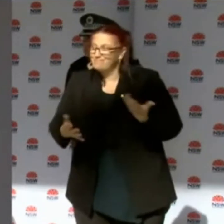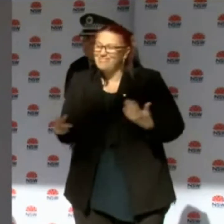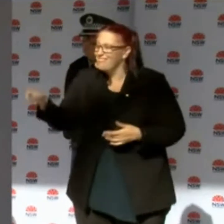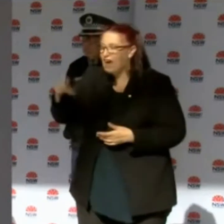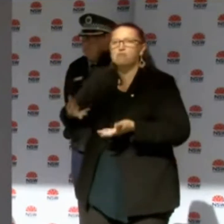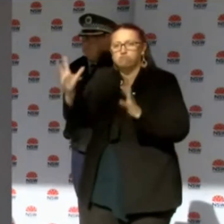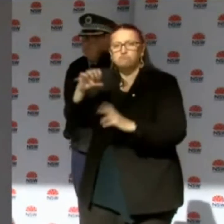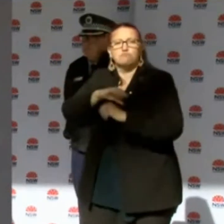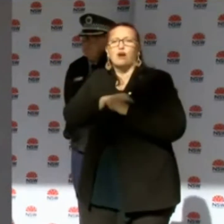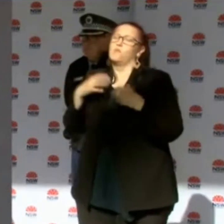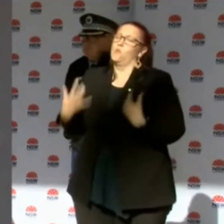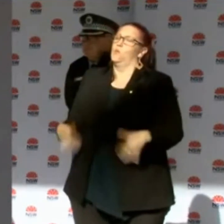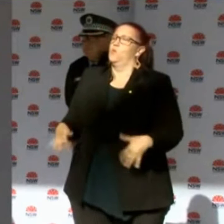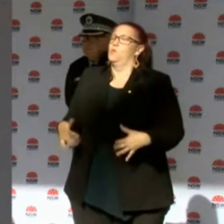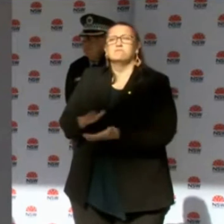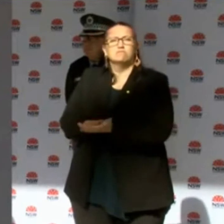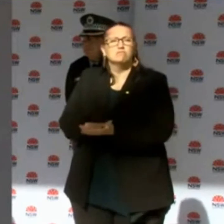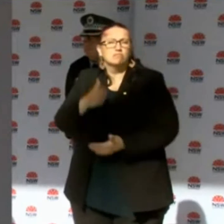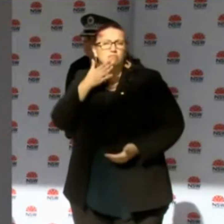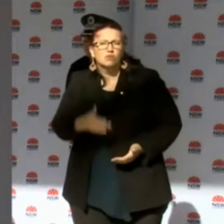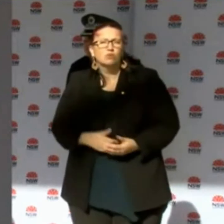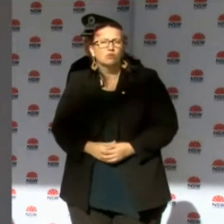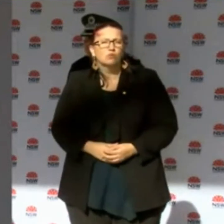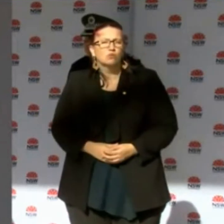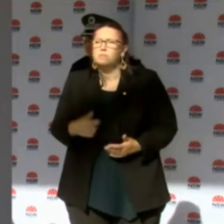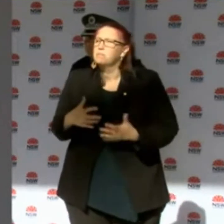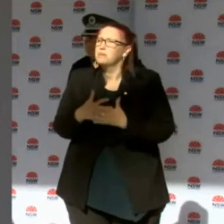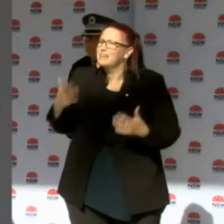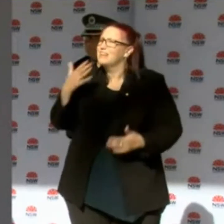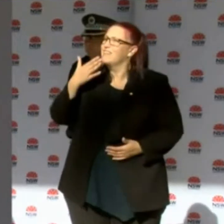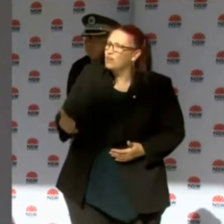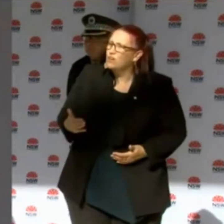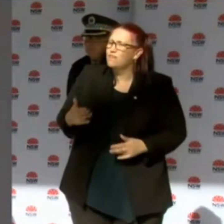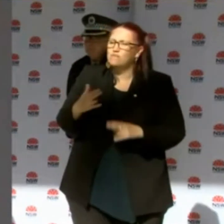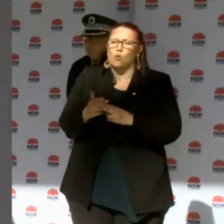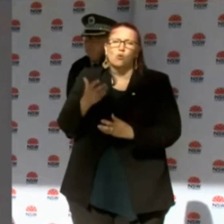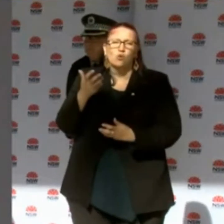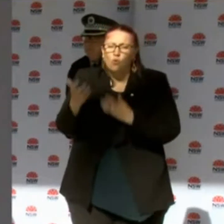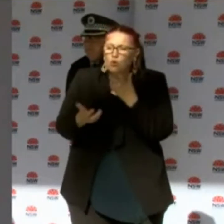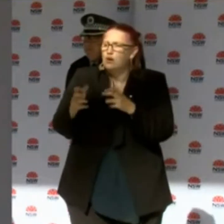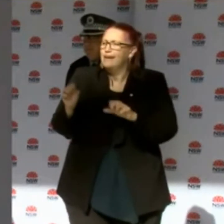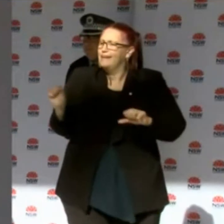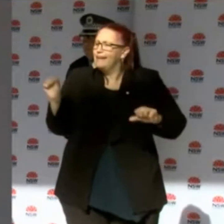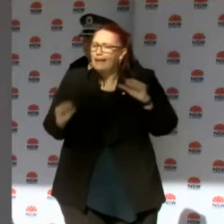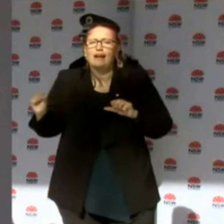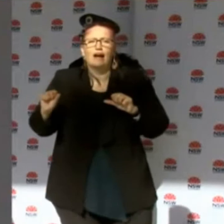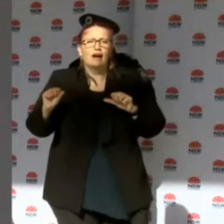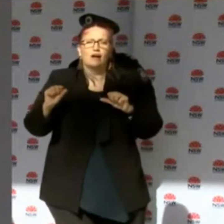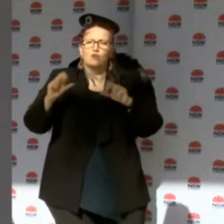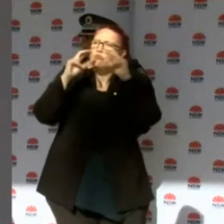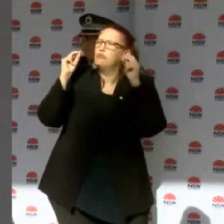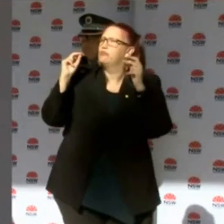thank, from the bottom of my heart, all those people who put themselves on the line every day. But I also want to say to those people